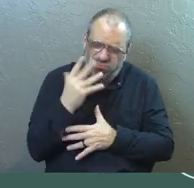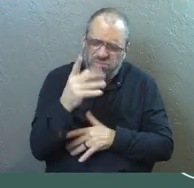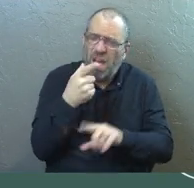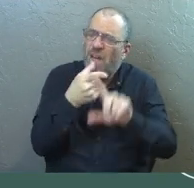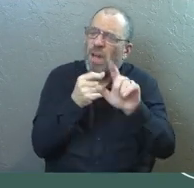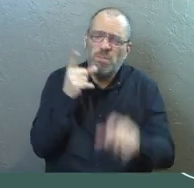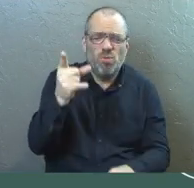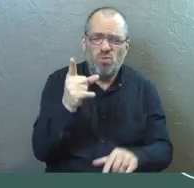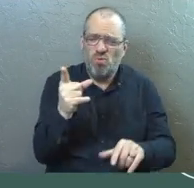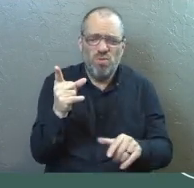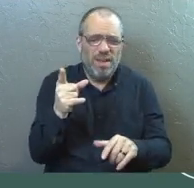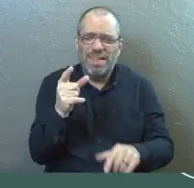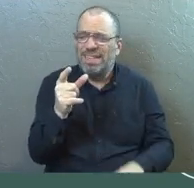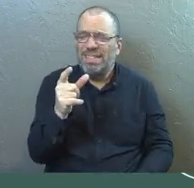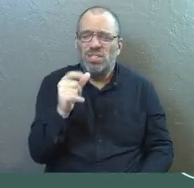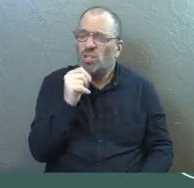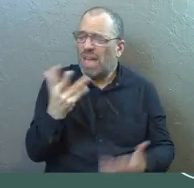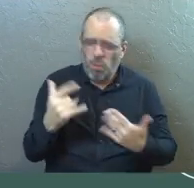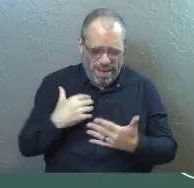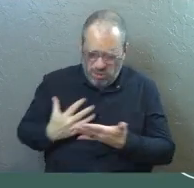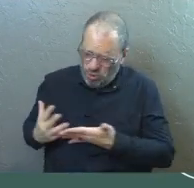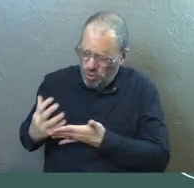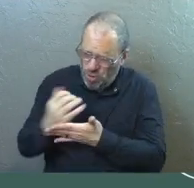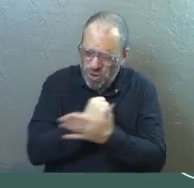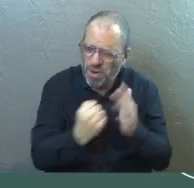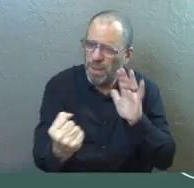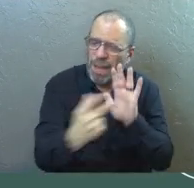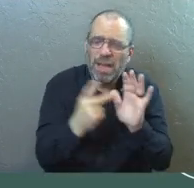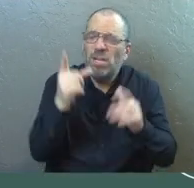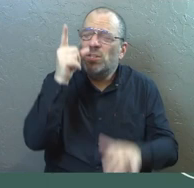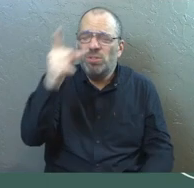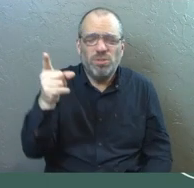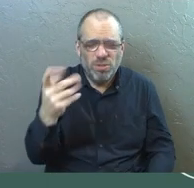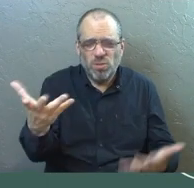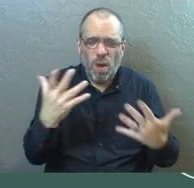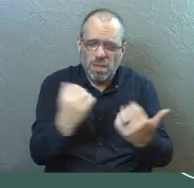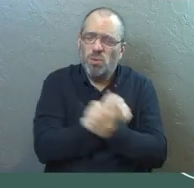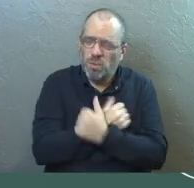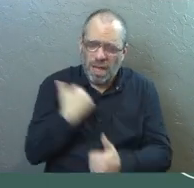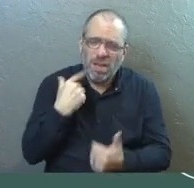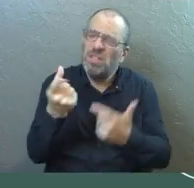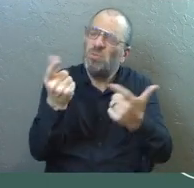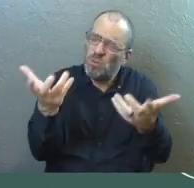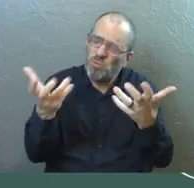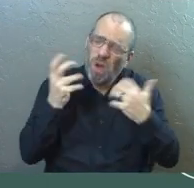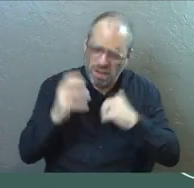comes from you. You're not waiting for us to earn our way back, Lord. You just want to love us.